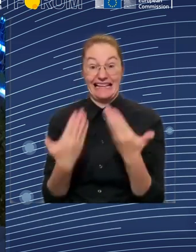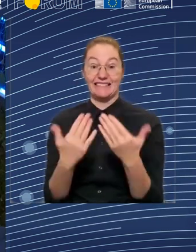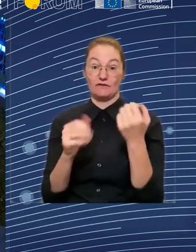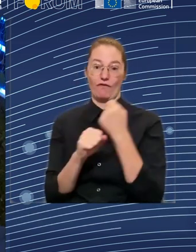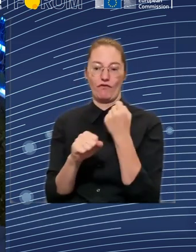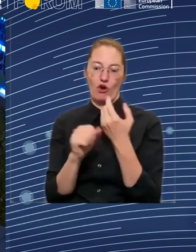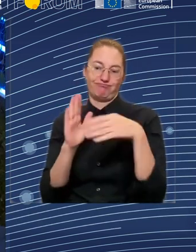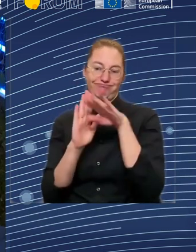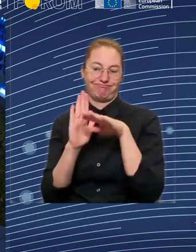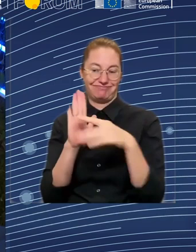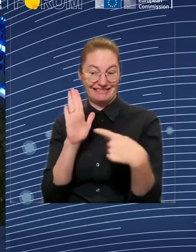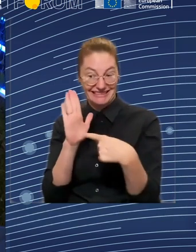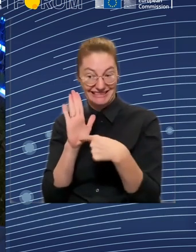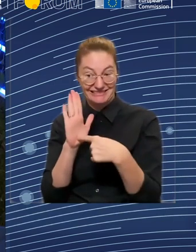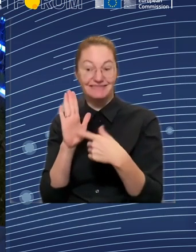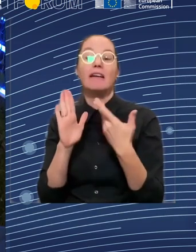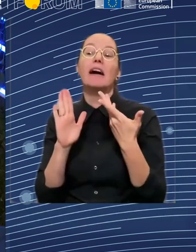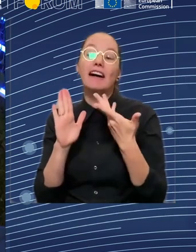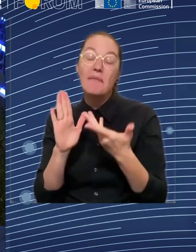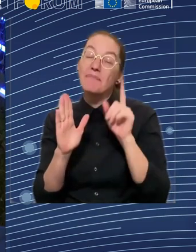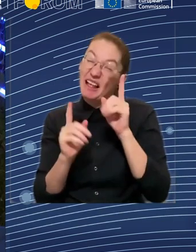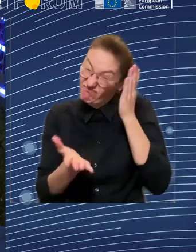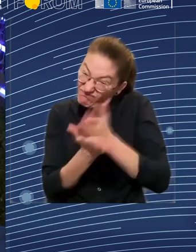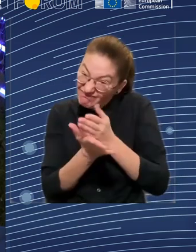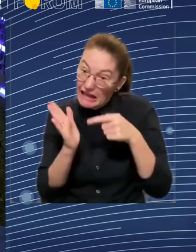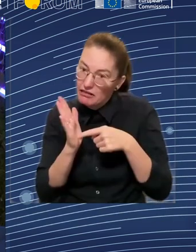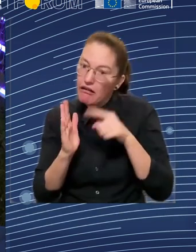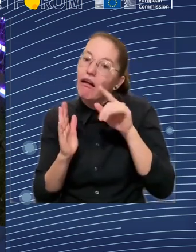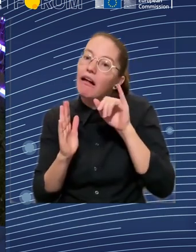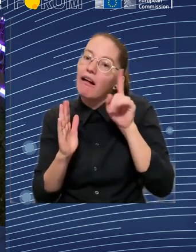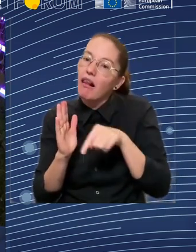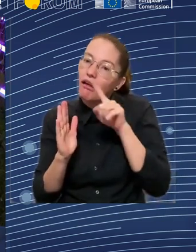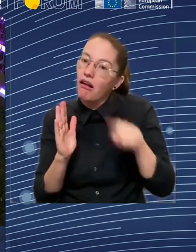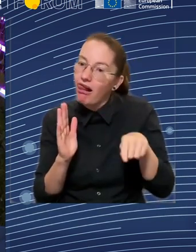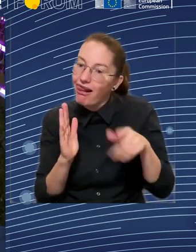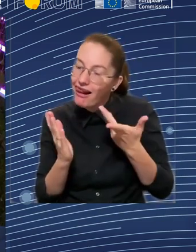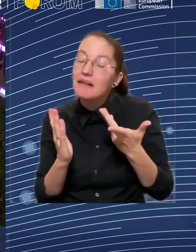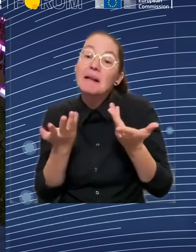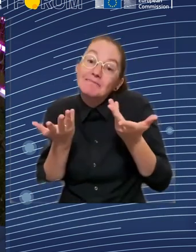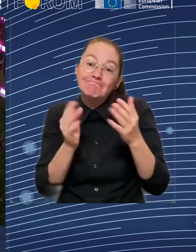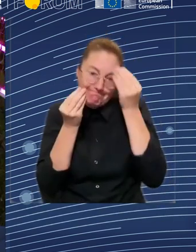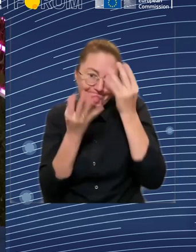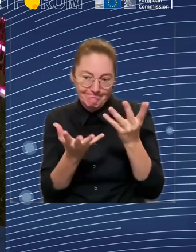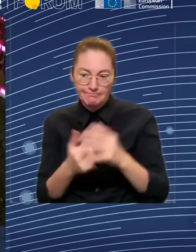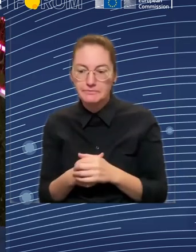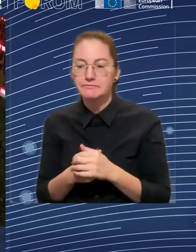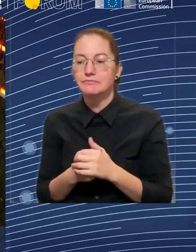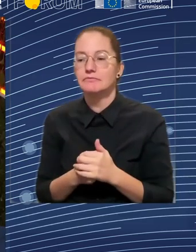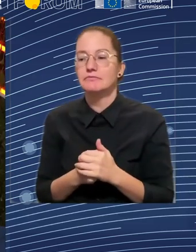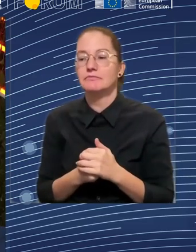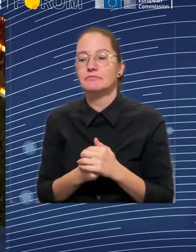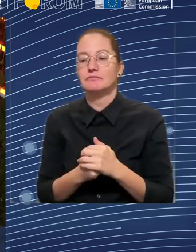not easy because we know that employers very frequently are using an opportunity to pay less